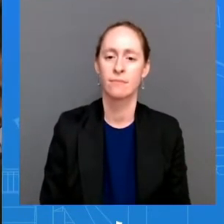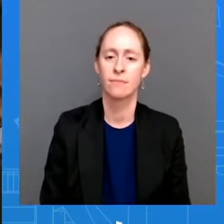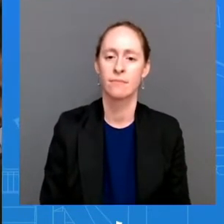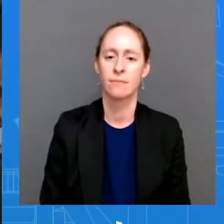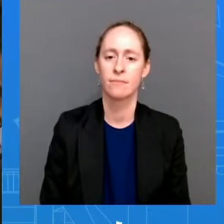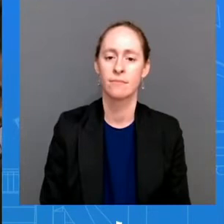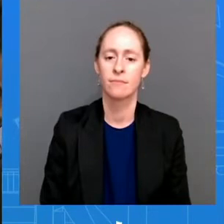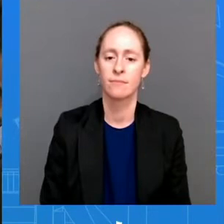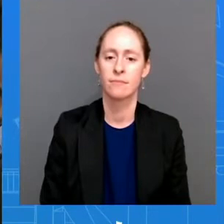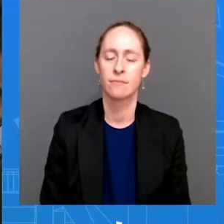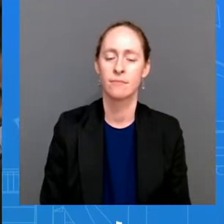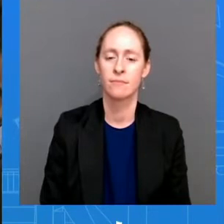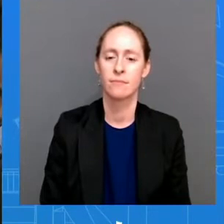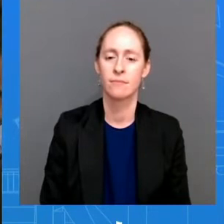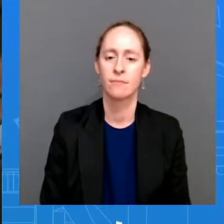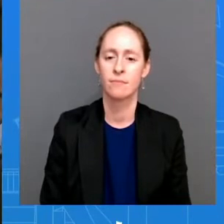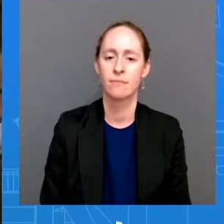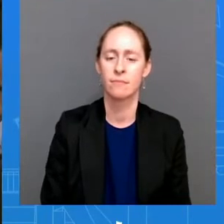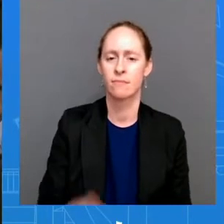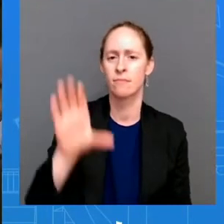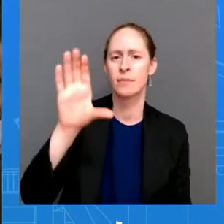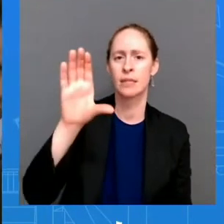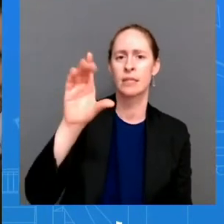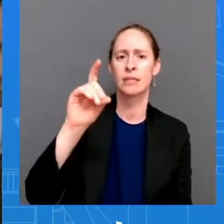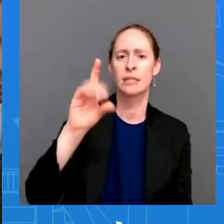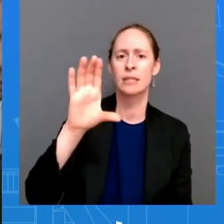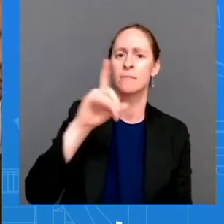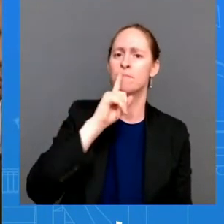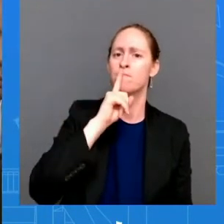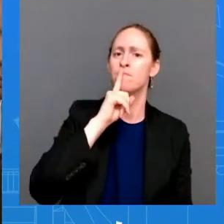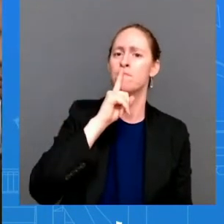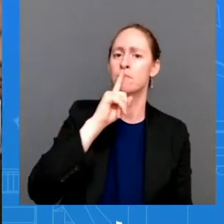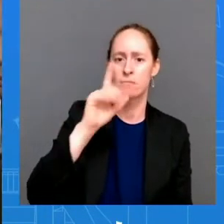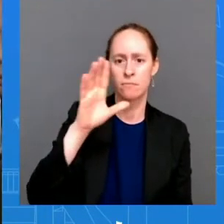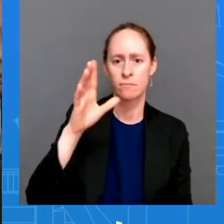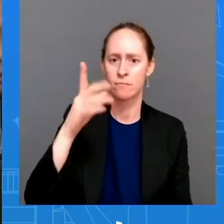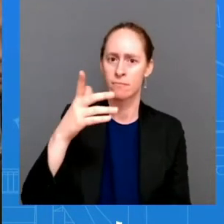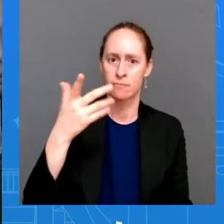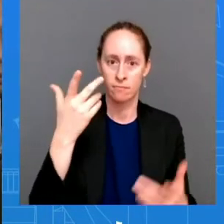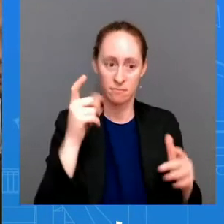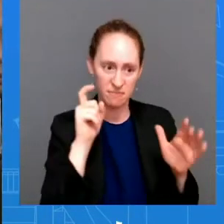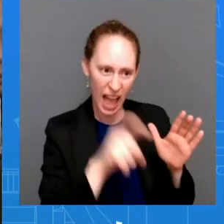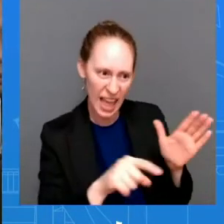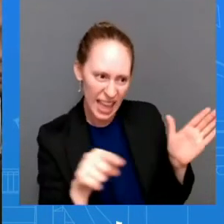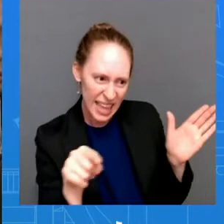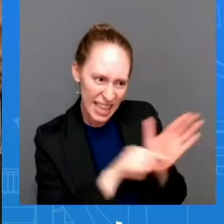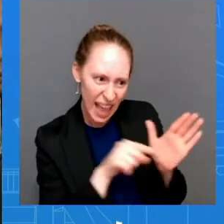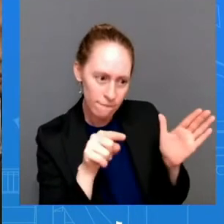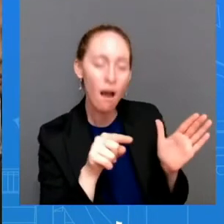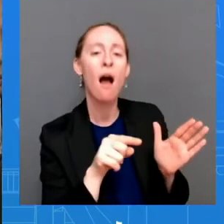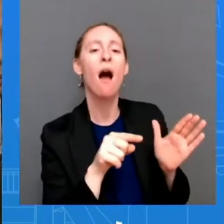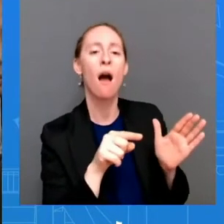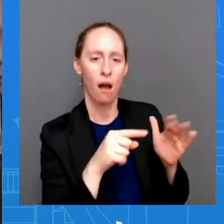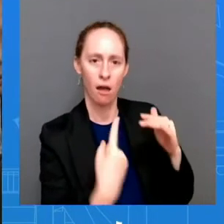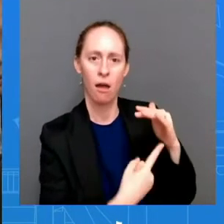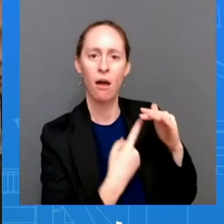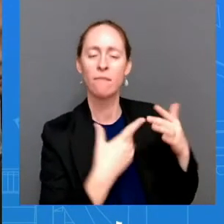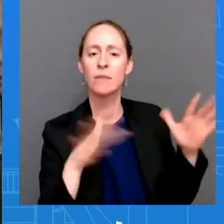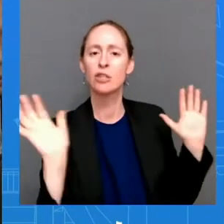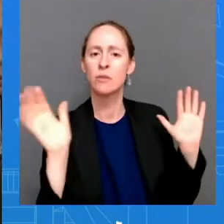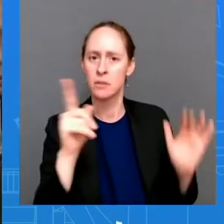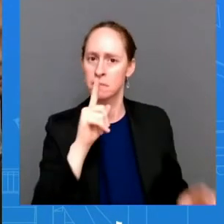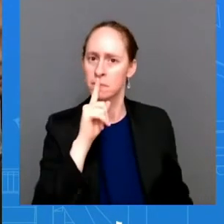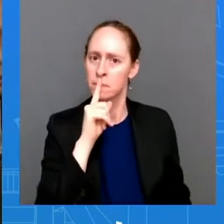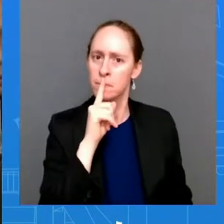to end their isolation considering it seems to have been helpful in president biden's case um is that something that the white house would like